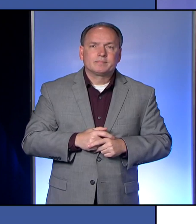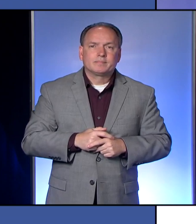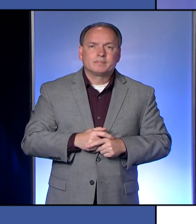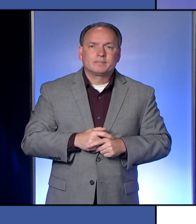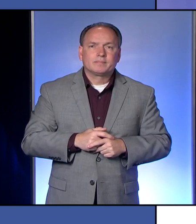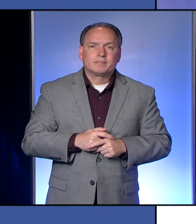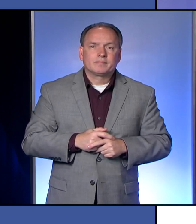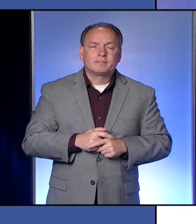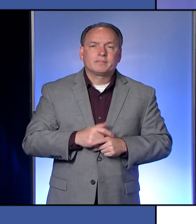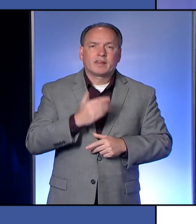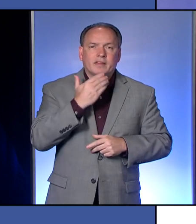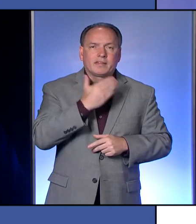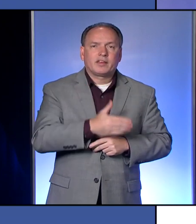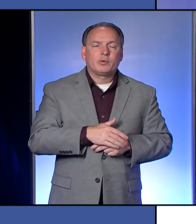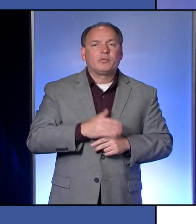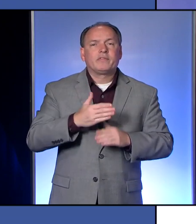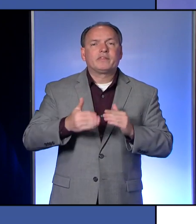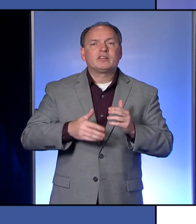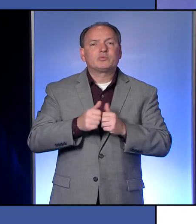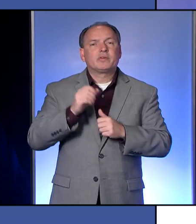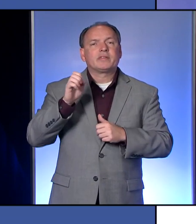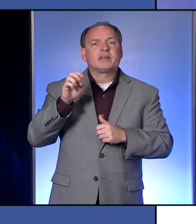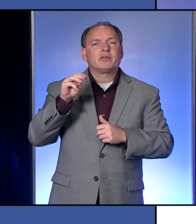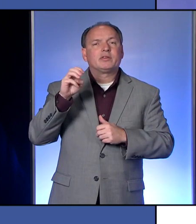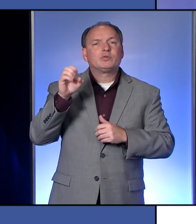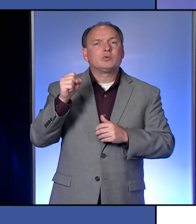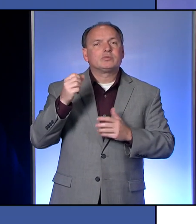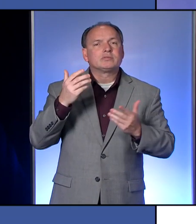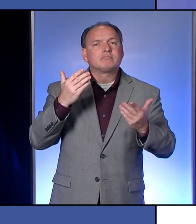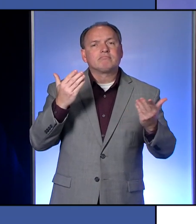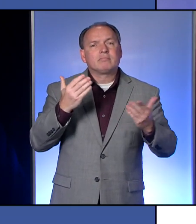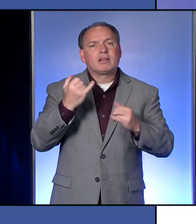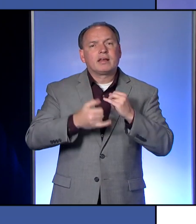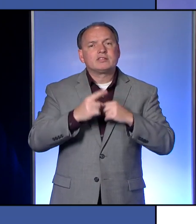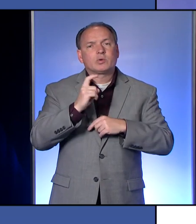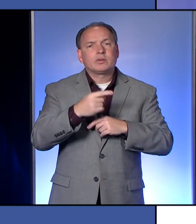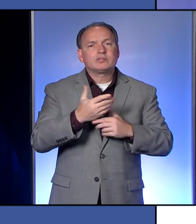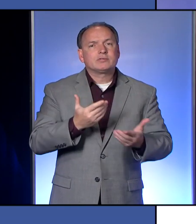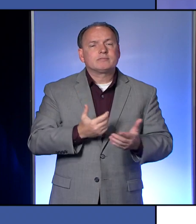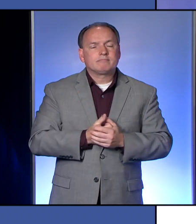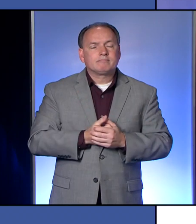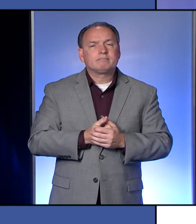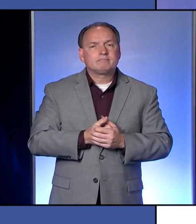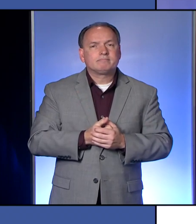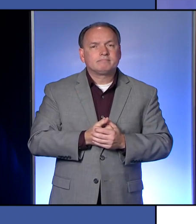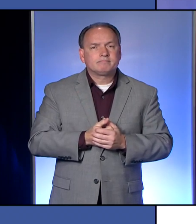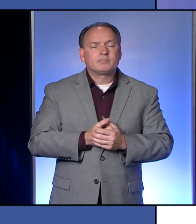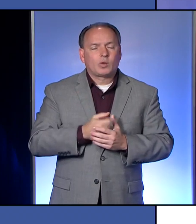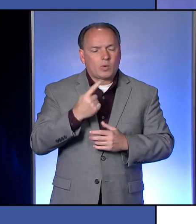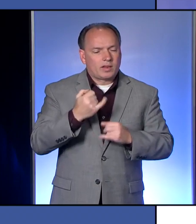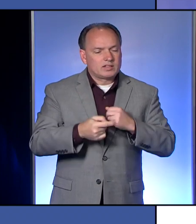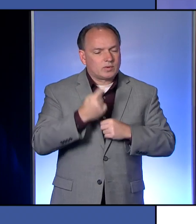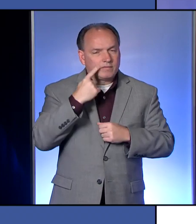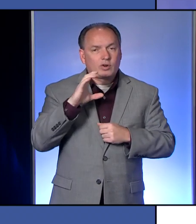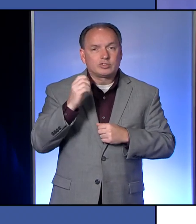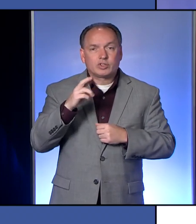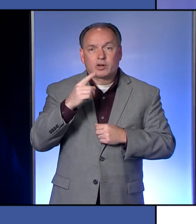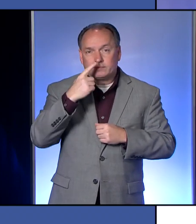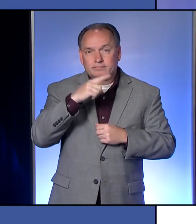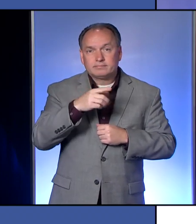Thank you. Sure. And we'll finish up with Erie News now. Do you have any final questions, Ethan? One last one for Char, please.